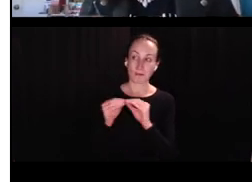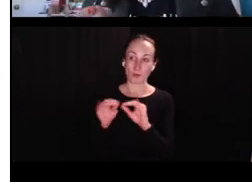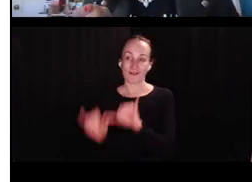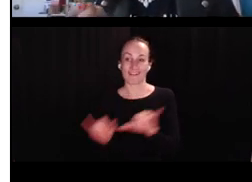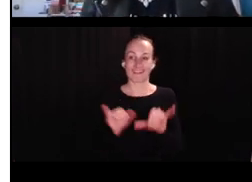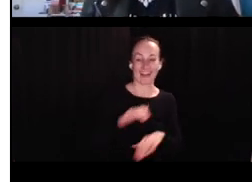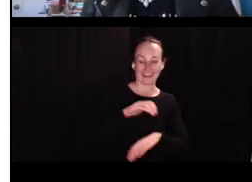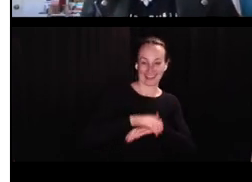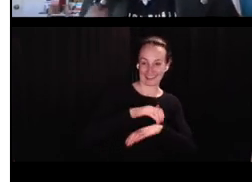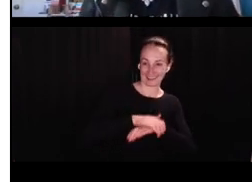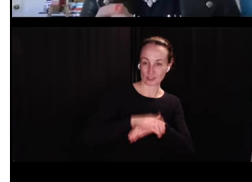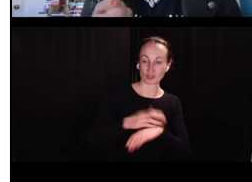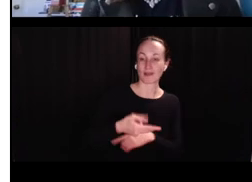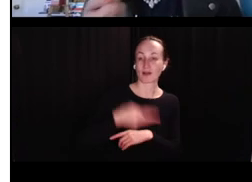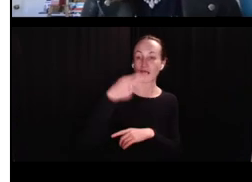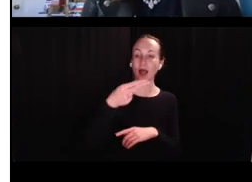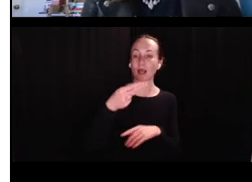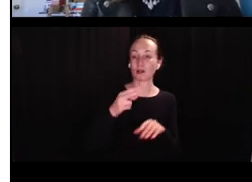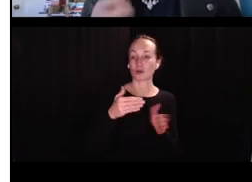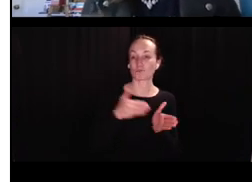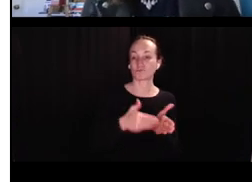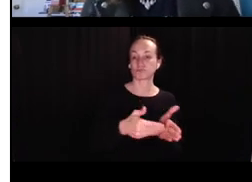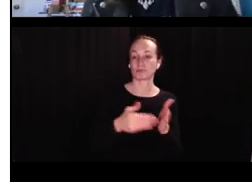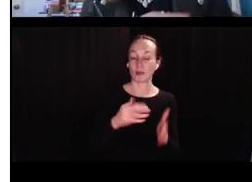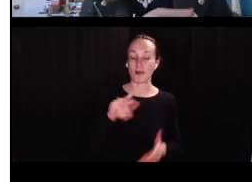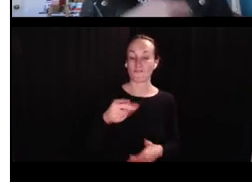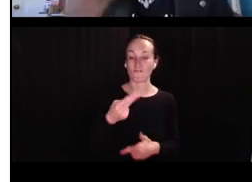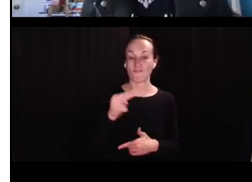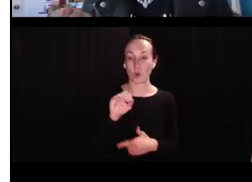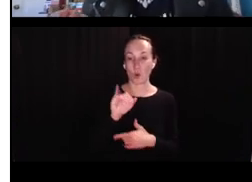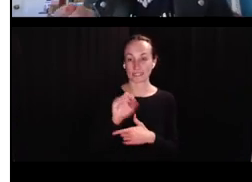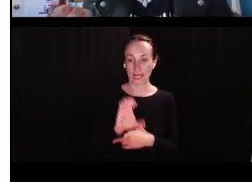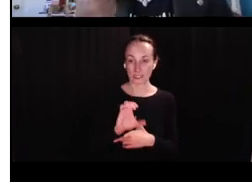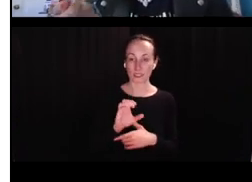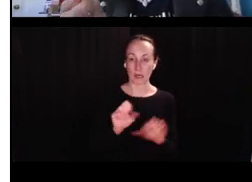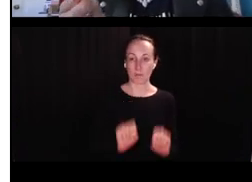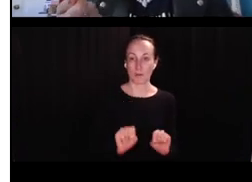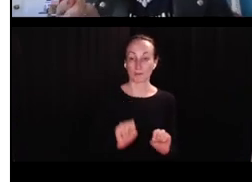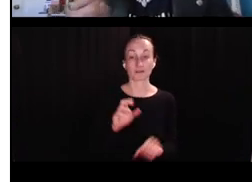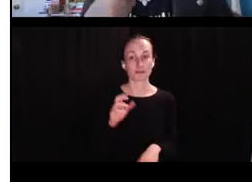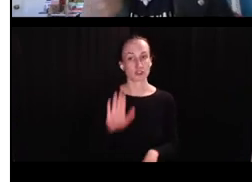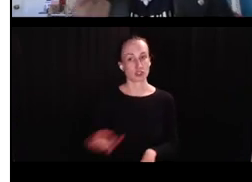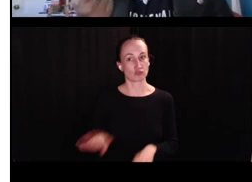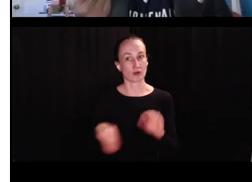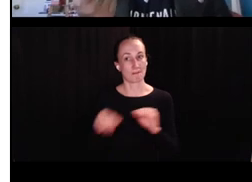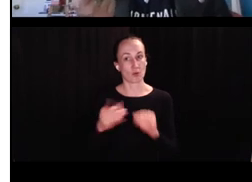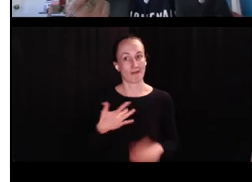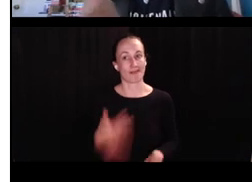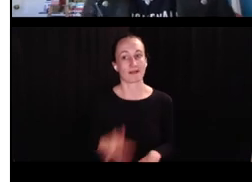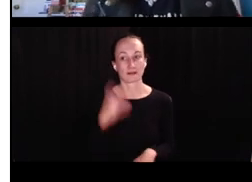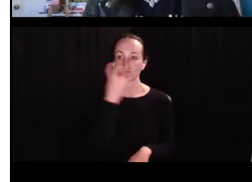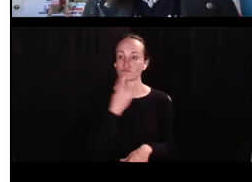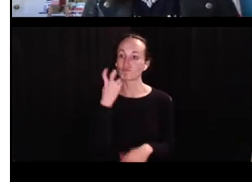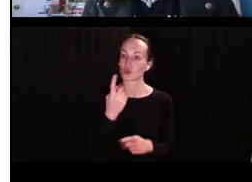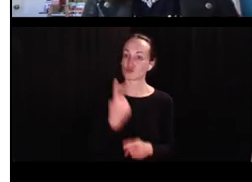when over-regulized forms are more like English and have higher probabilities, phonotactic probabilities,